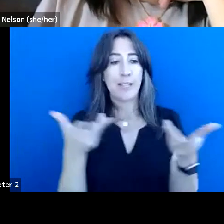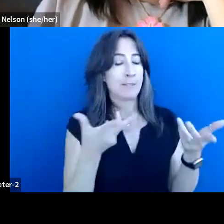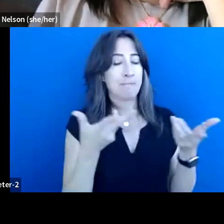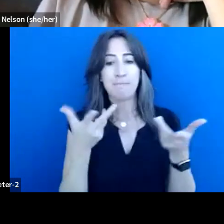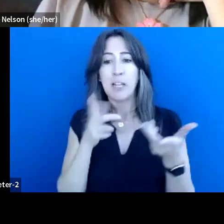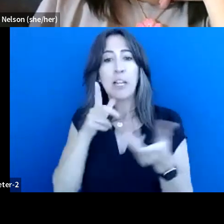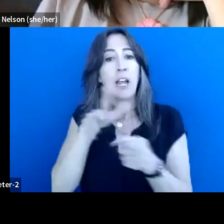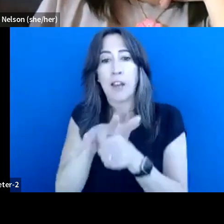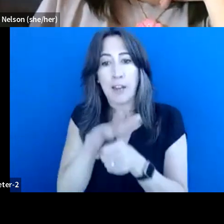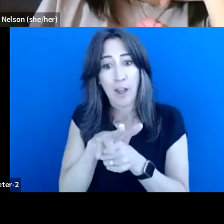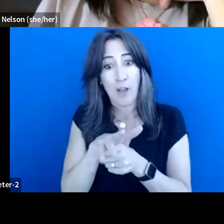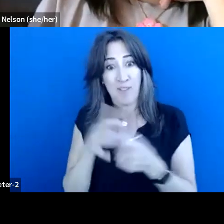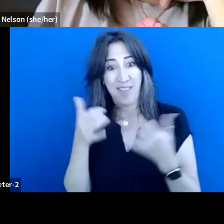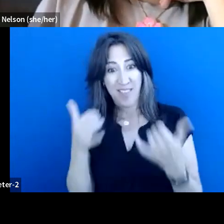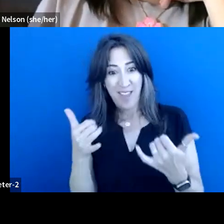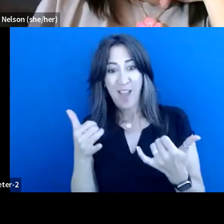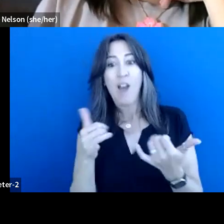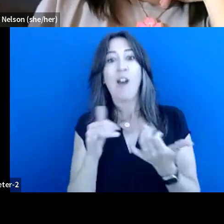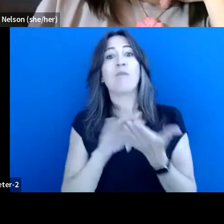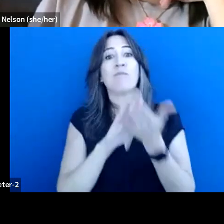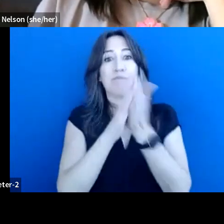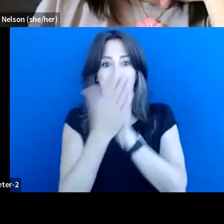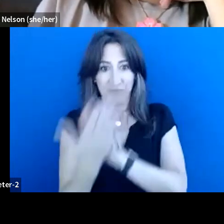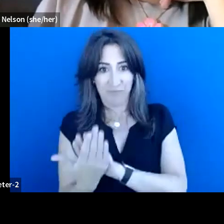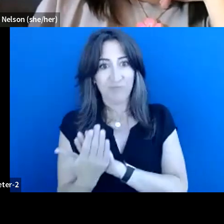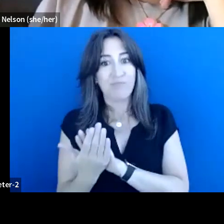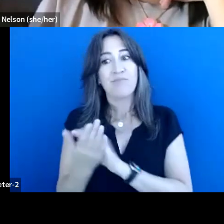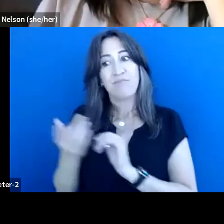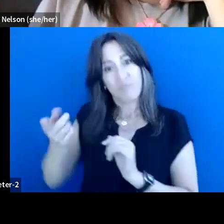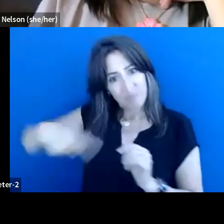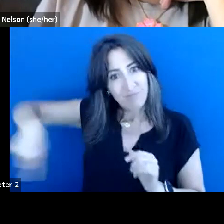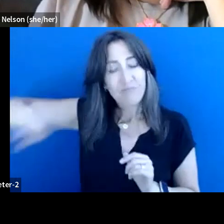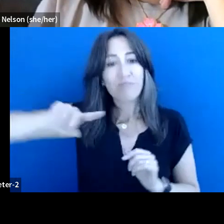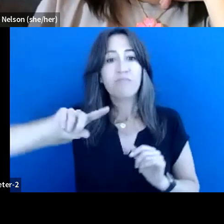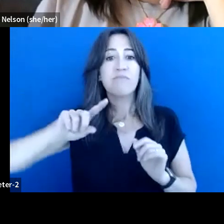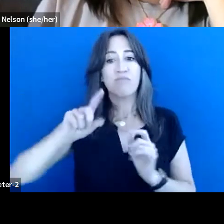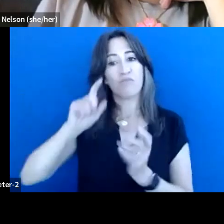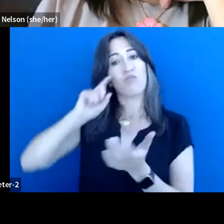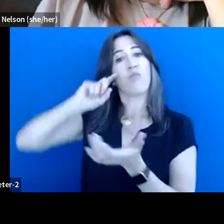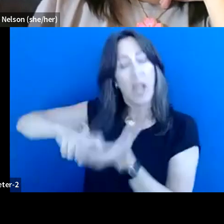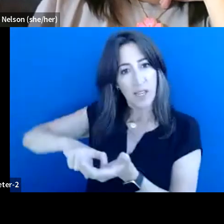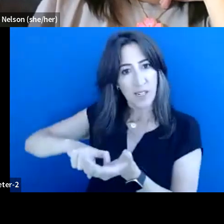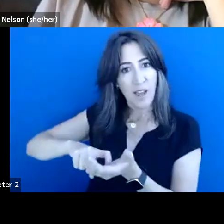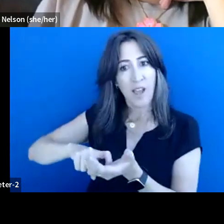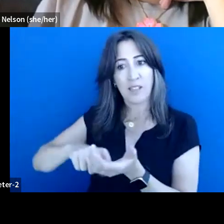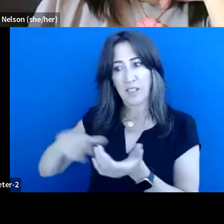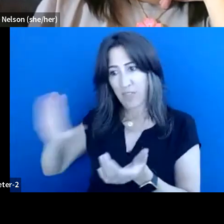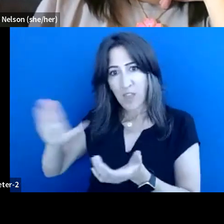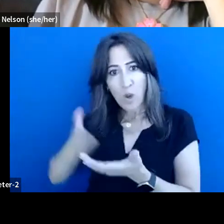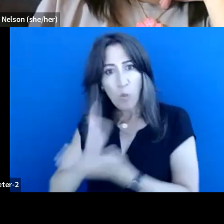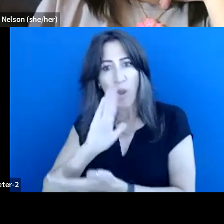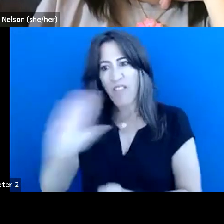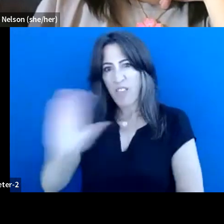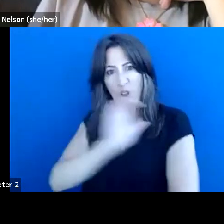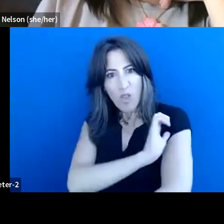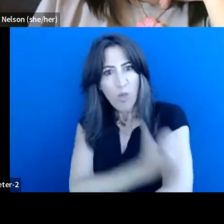uh, thing to witness new Hulk and Kitisu, uh, be able to be recognized and have that authority. We have